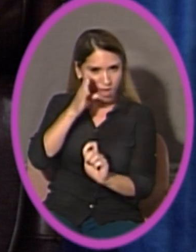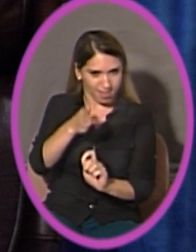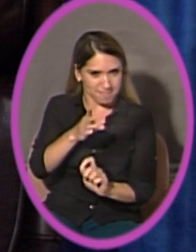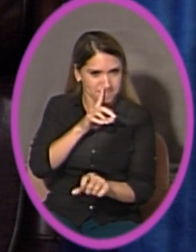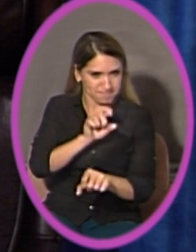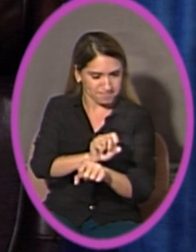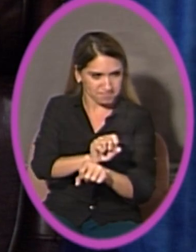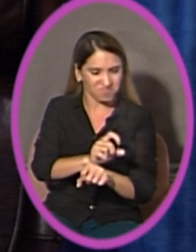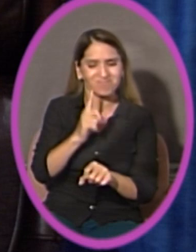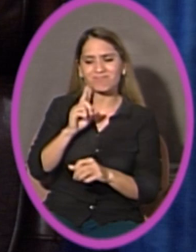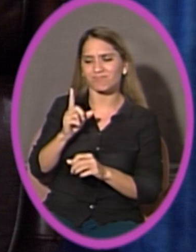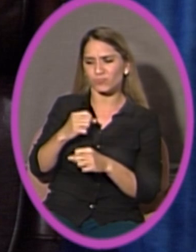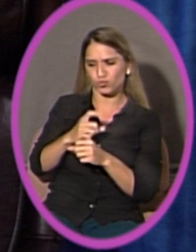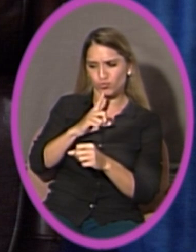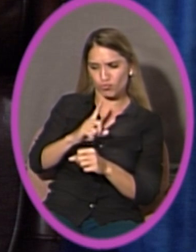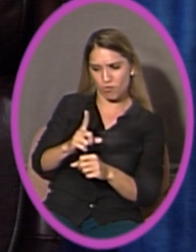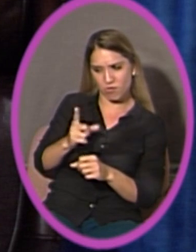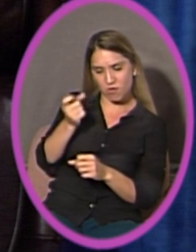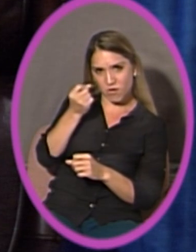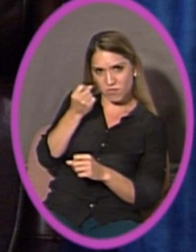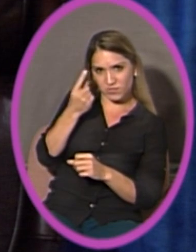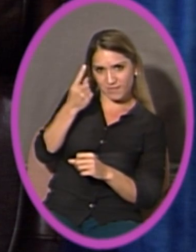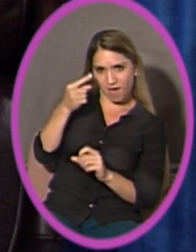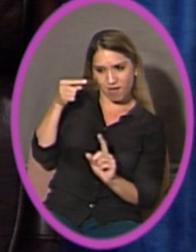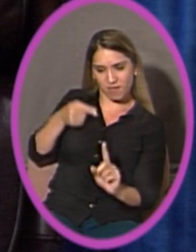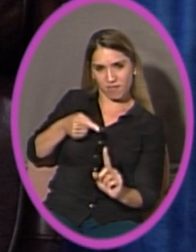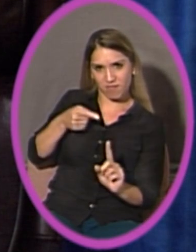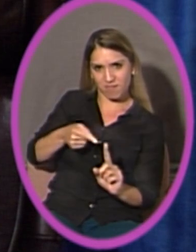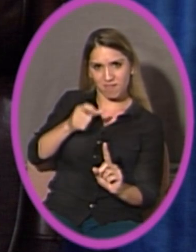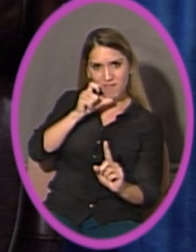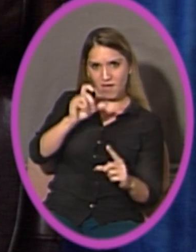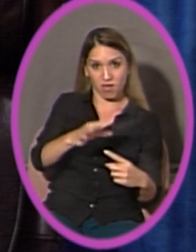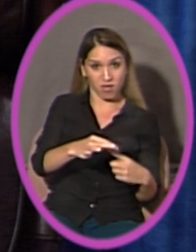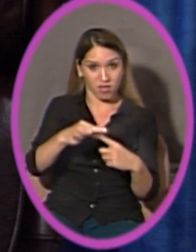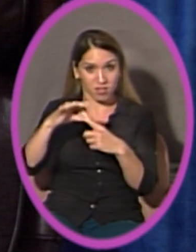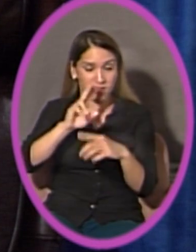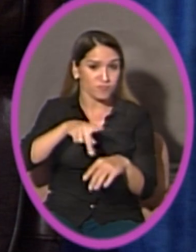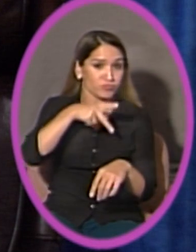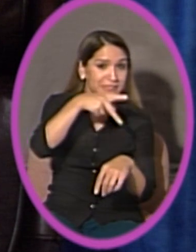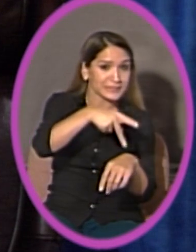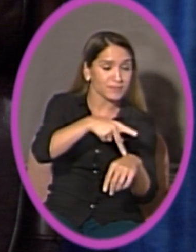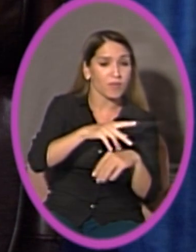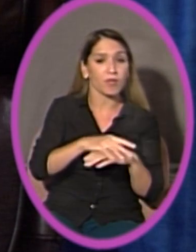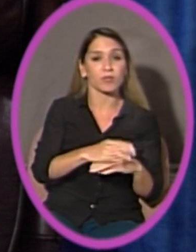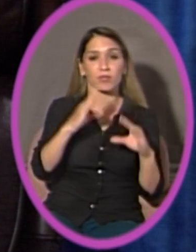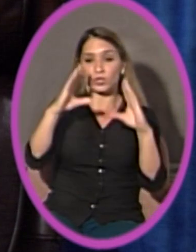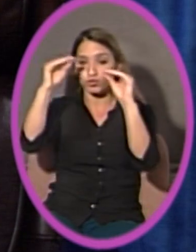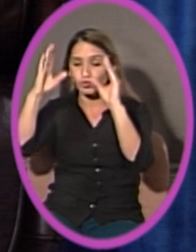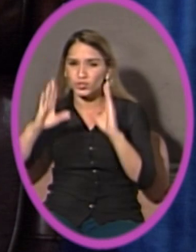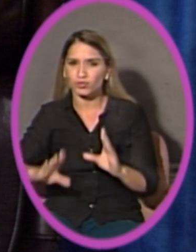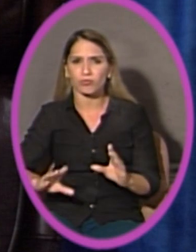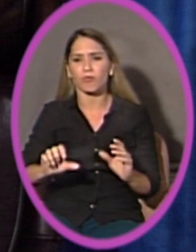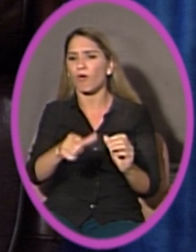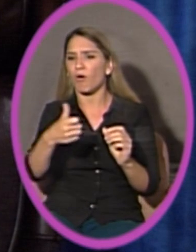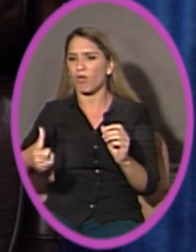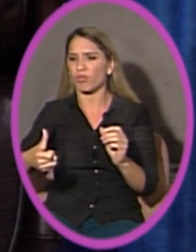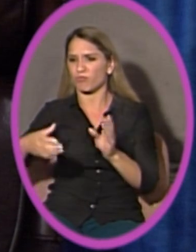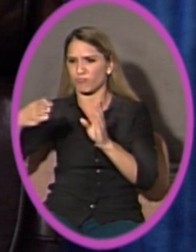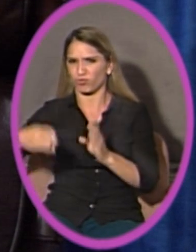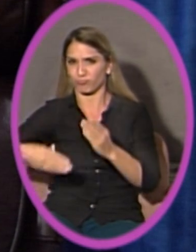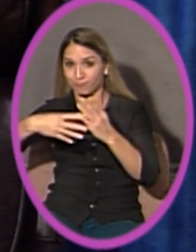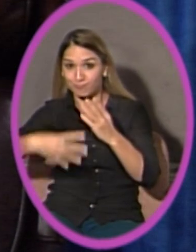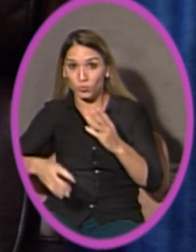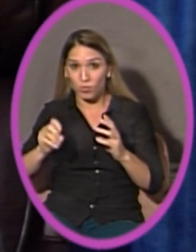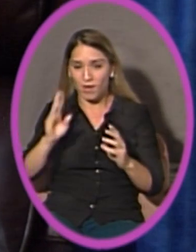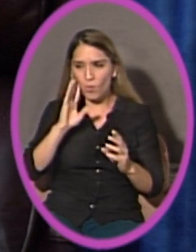understand that it doesn't exclude principals or teachers or anyone else. I just wanted to put that on the record.